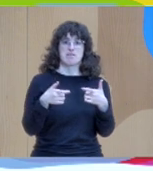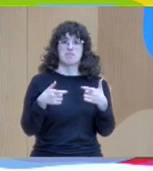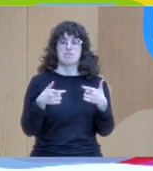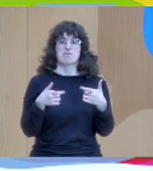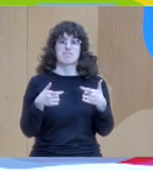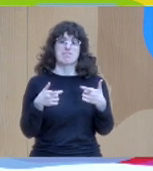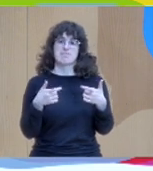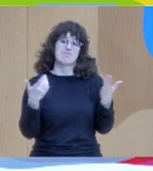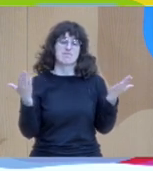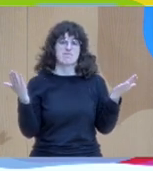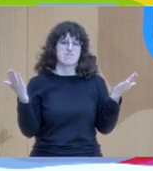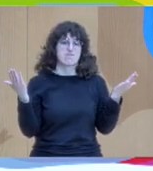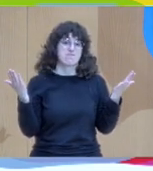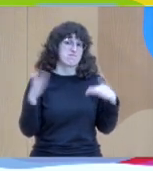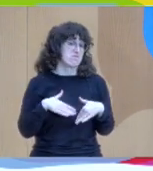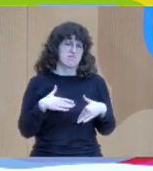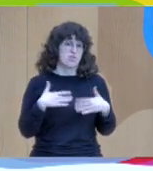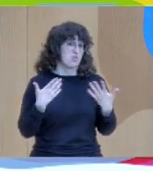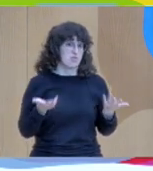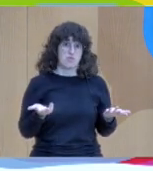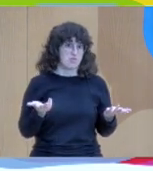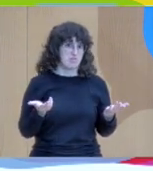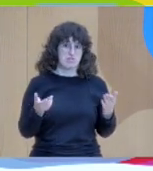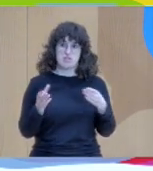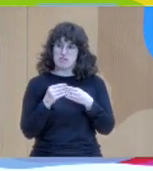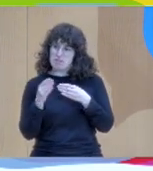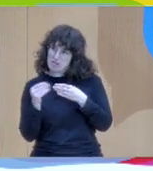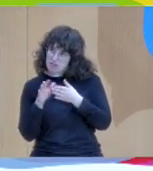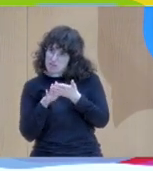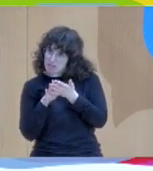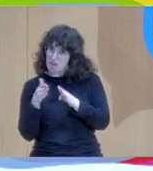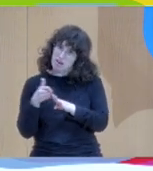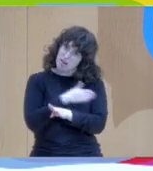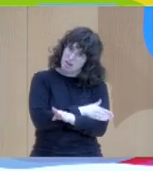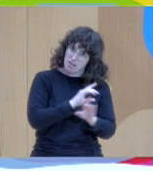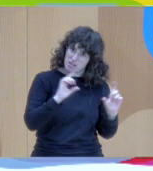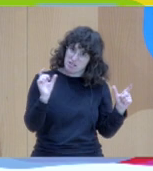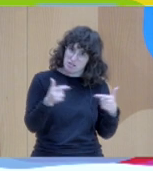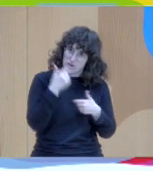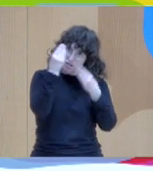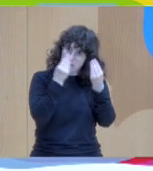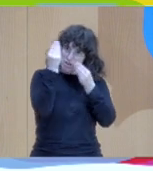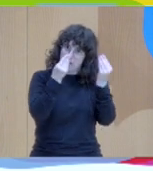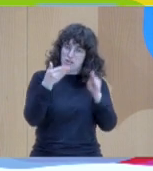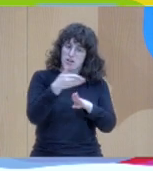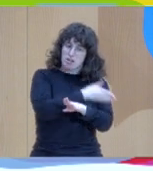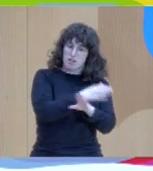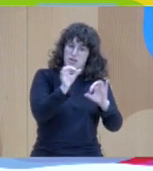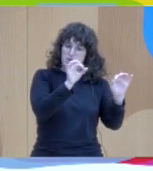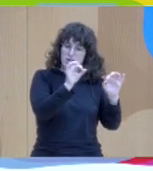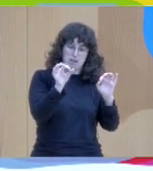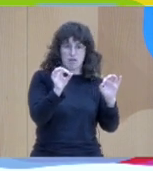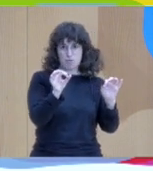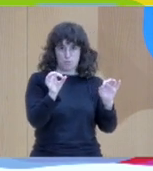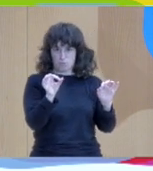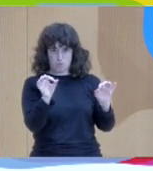meeting. but you go into the meeting without decisions and everything is done openly. And here we are with S